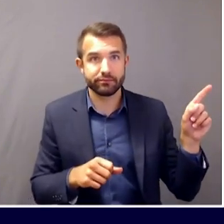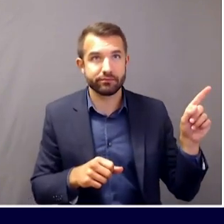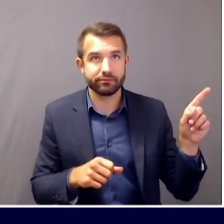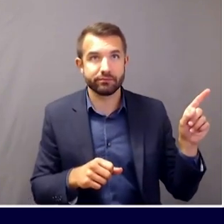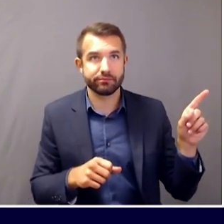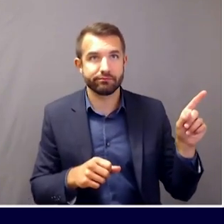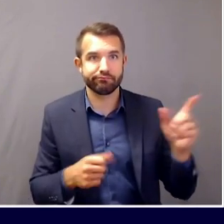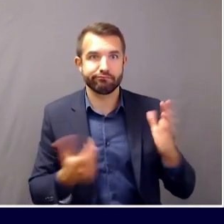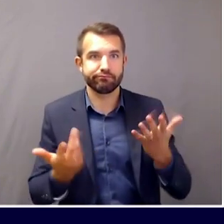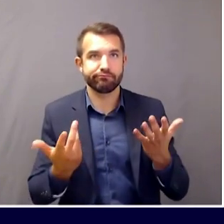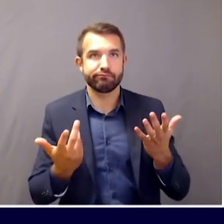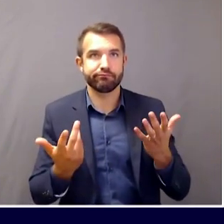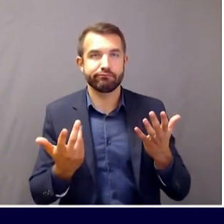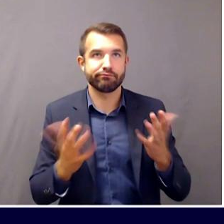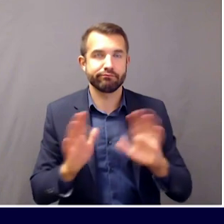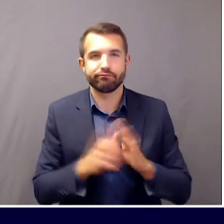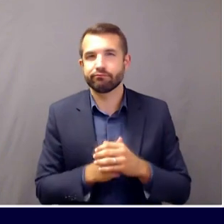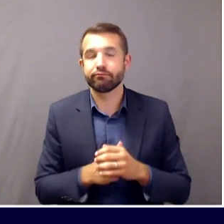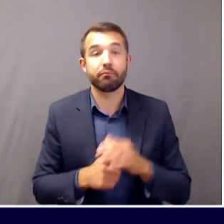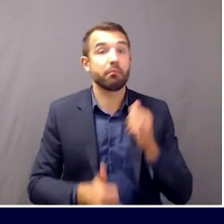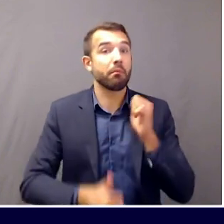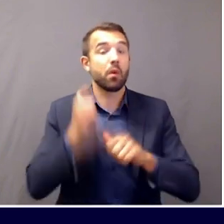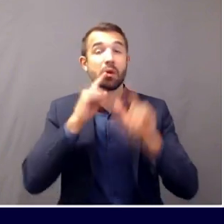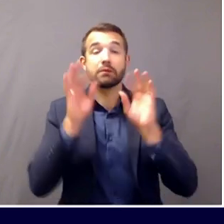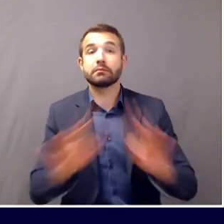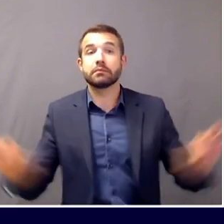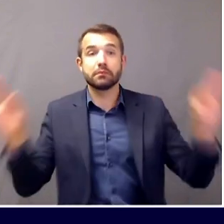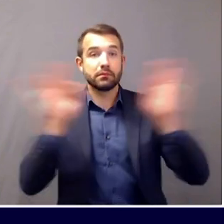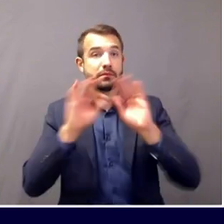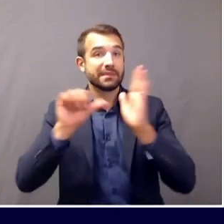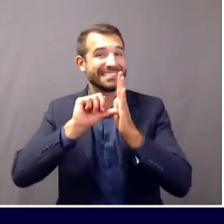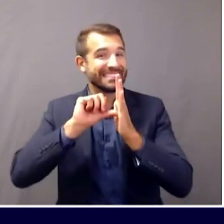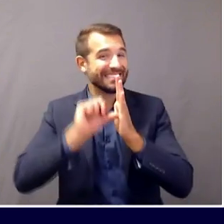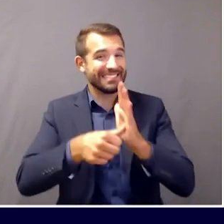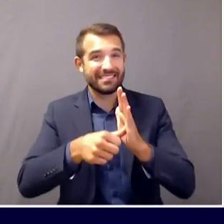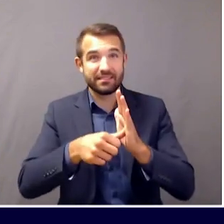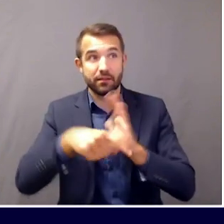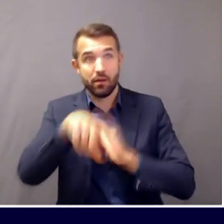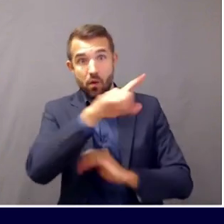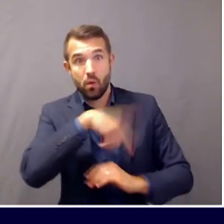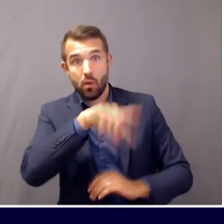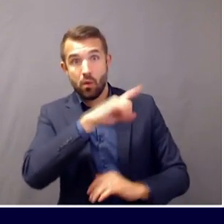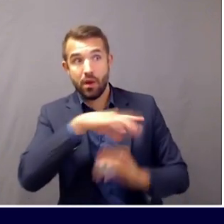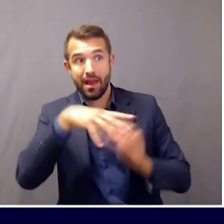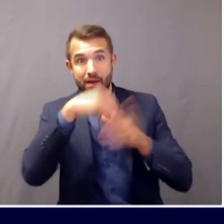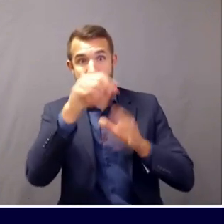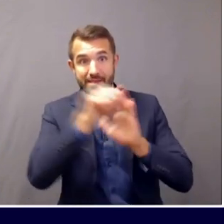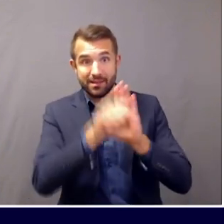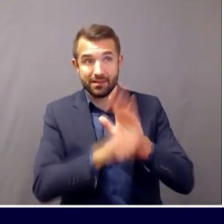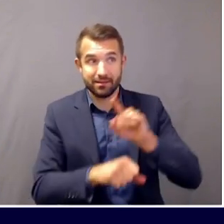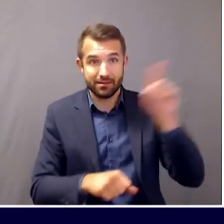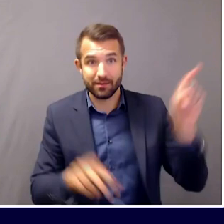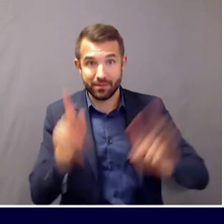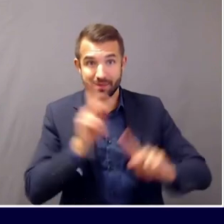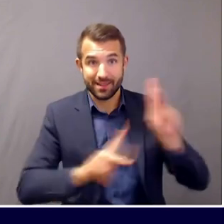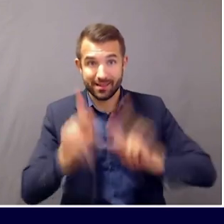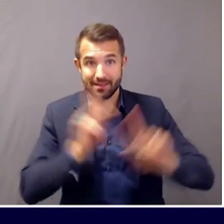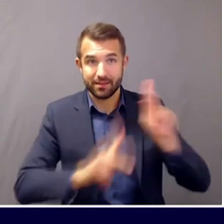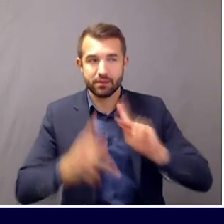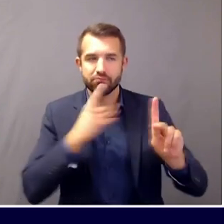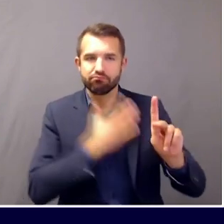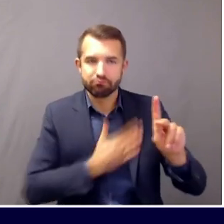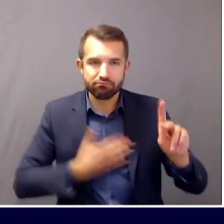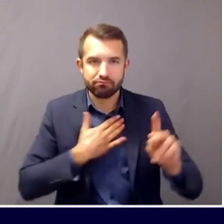most important thing that individuals from out-of-state can do is make sure they abide the guidance to stay inside